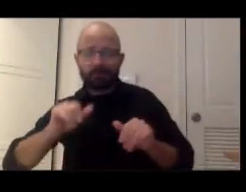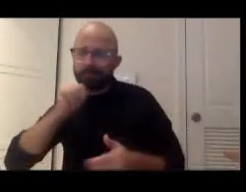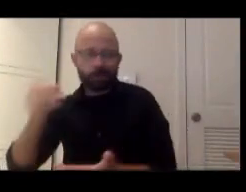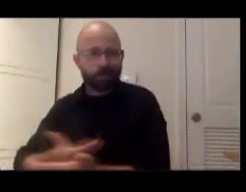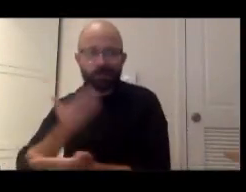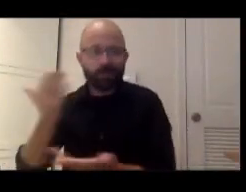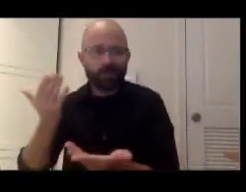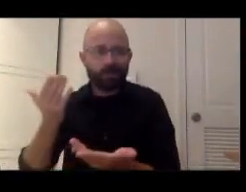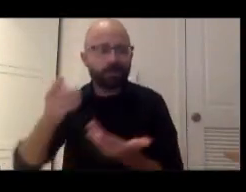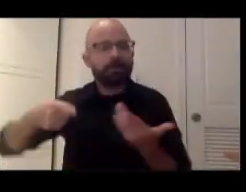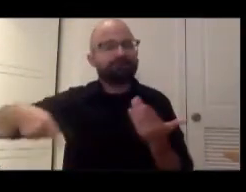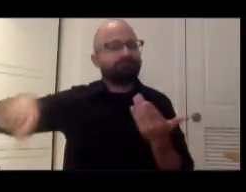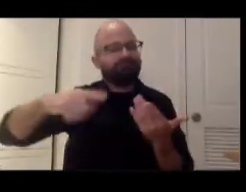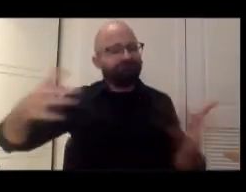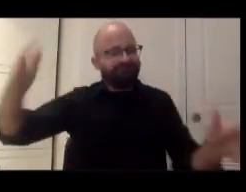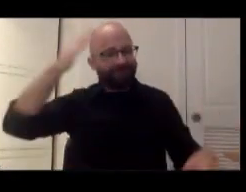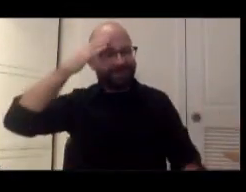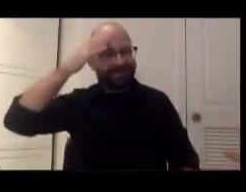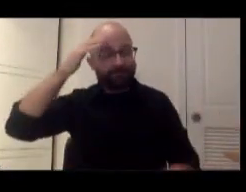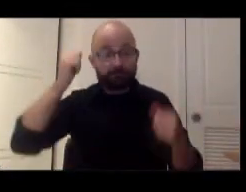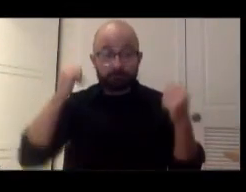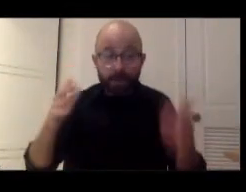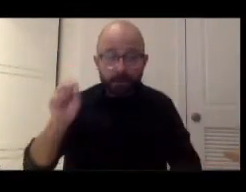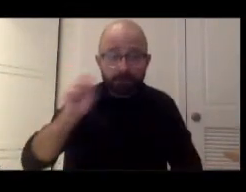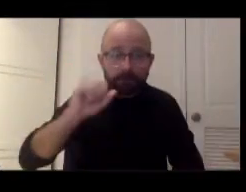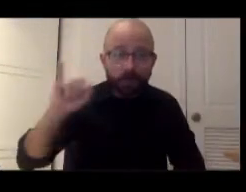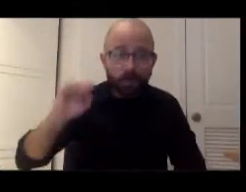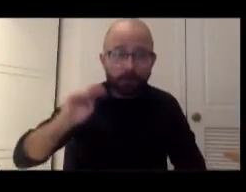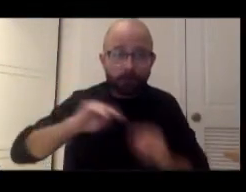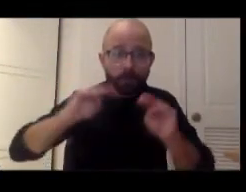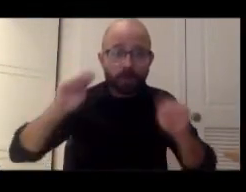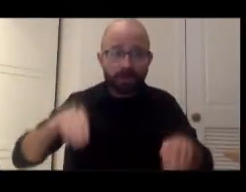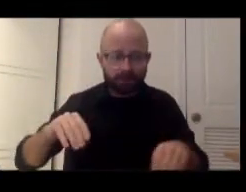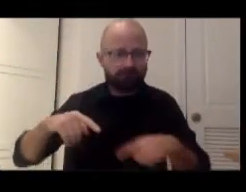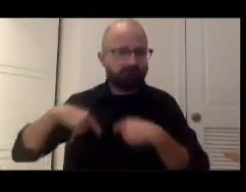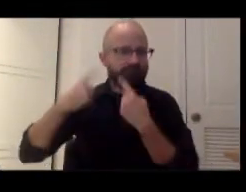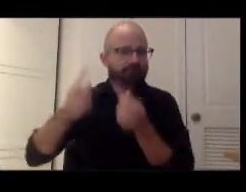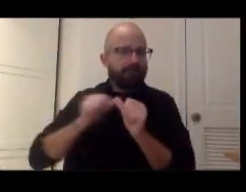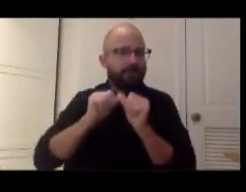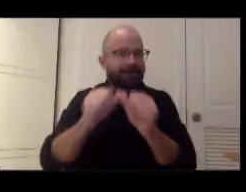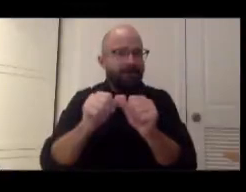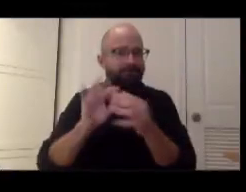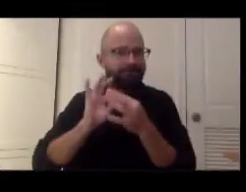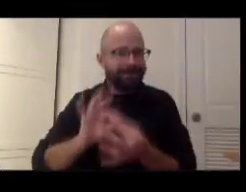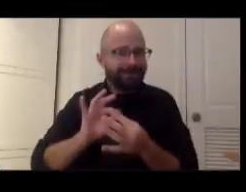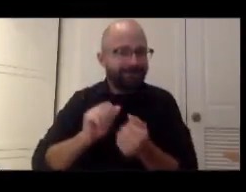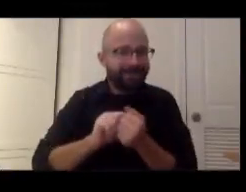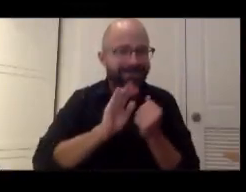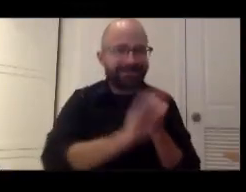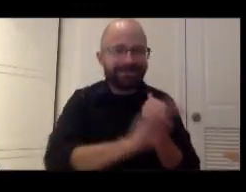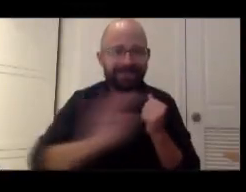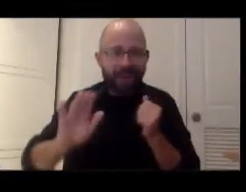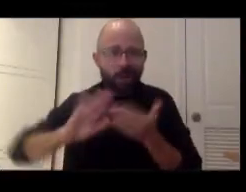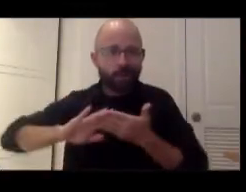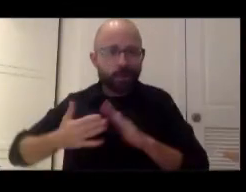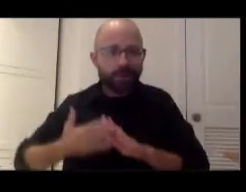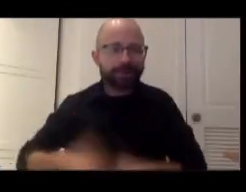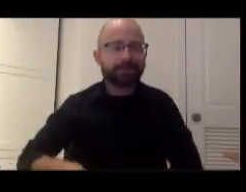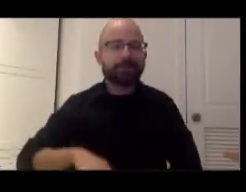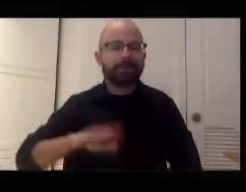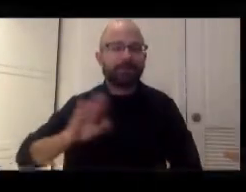of the Smithsonian museums have had ongoing relationships with their own constituents, their own communities of